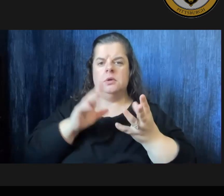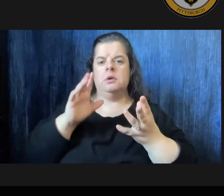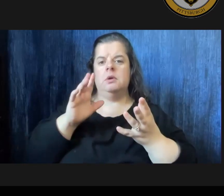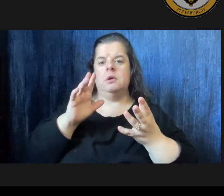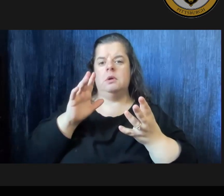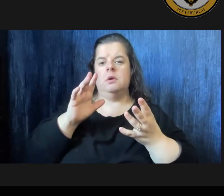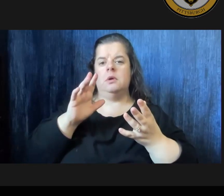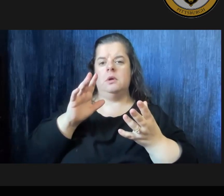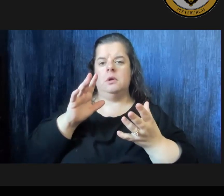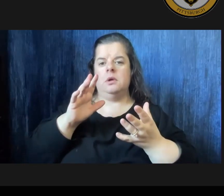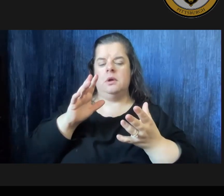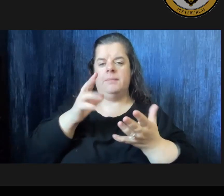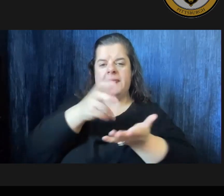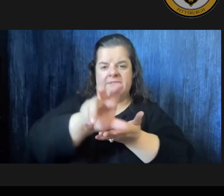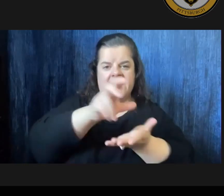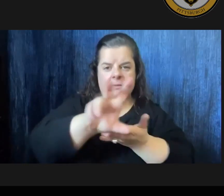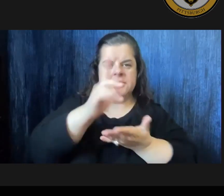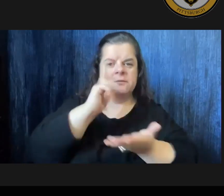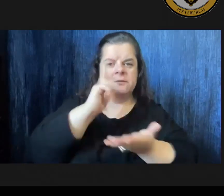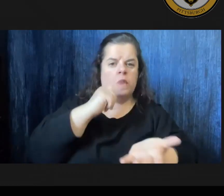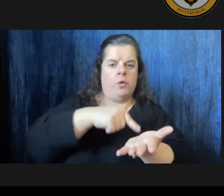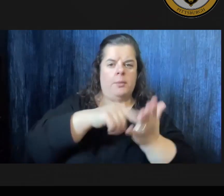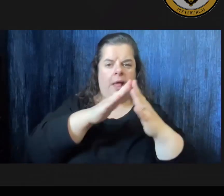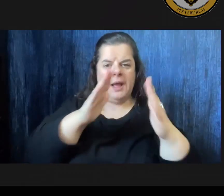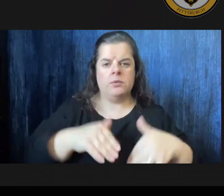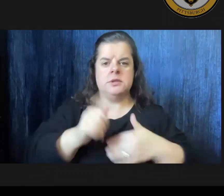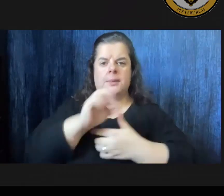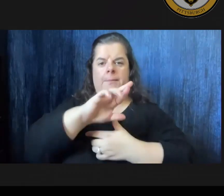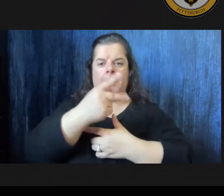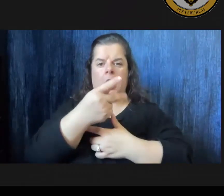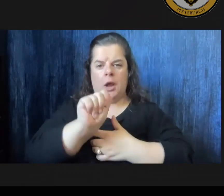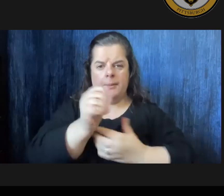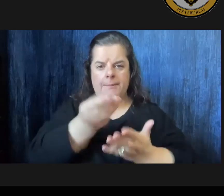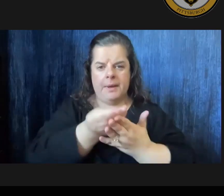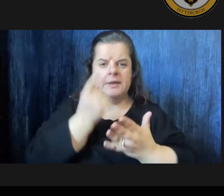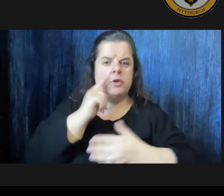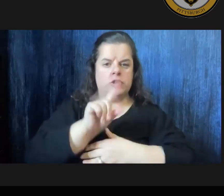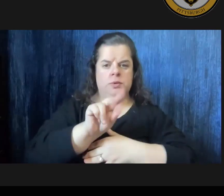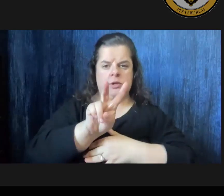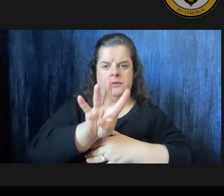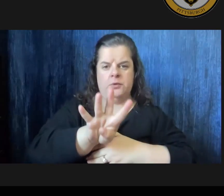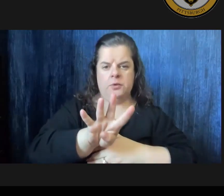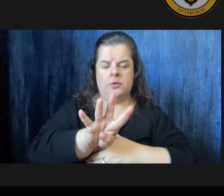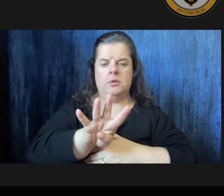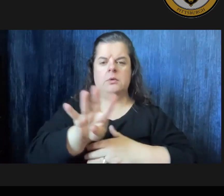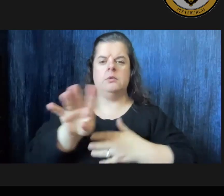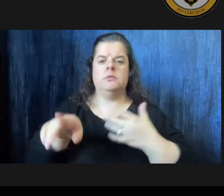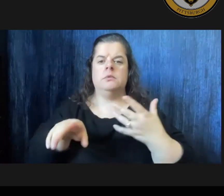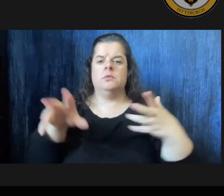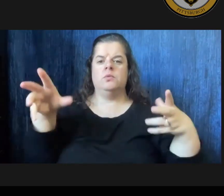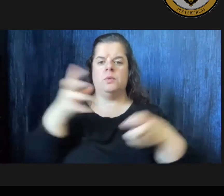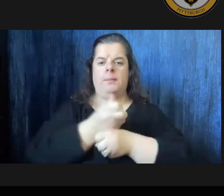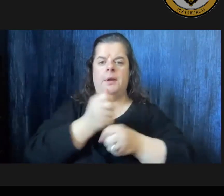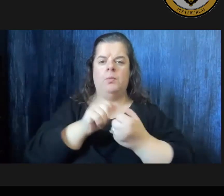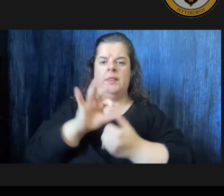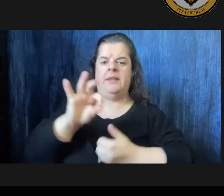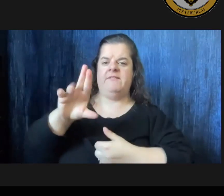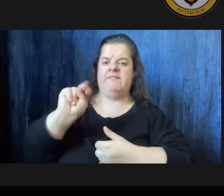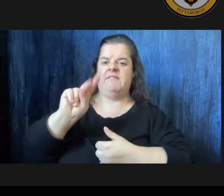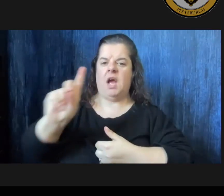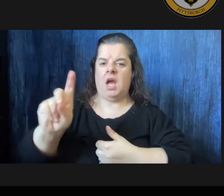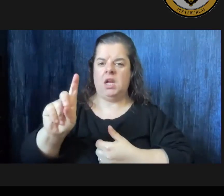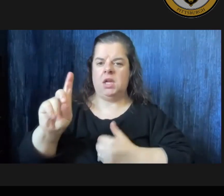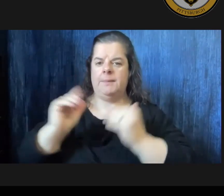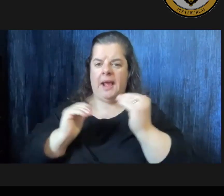on investments in affordable housing and the arpa spending in 2024 and then we'll wrap things up by discussing the fund balance